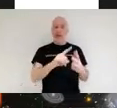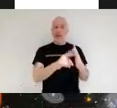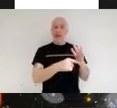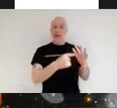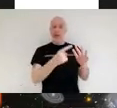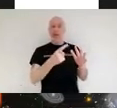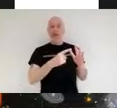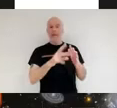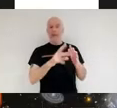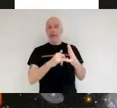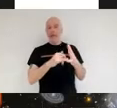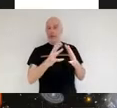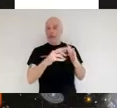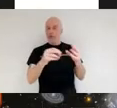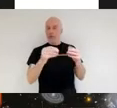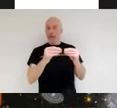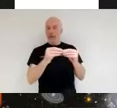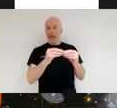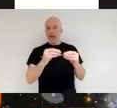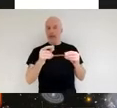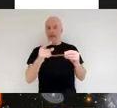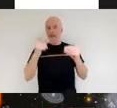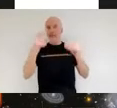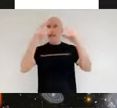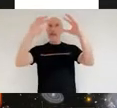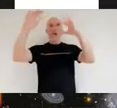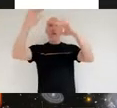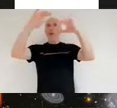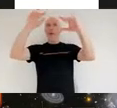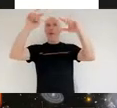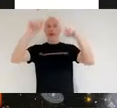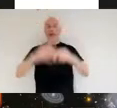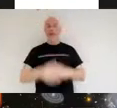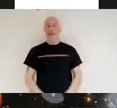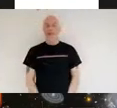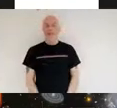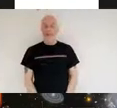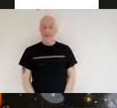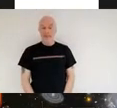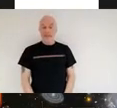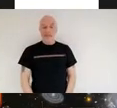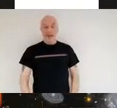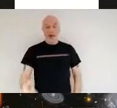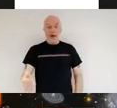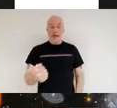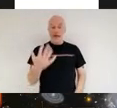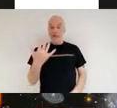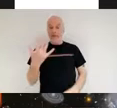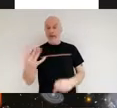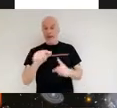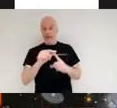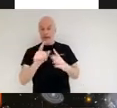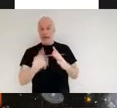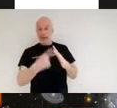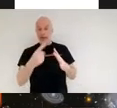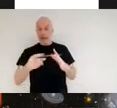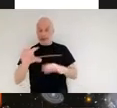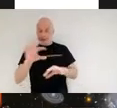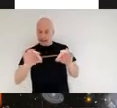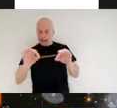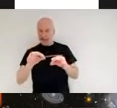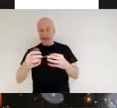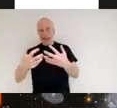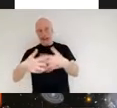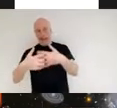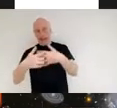2008. in order to do this we have got five project scientists and engineers who we work